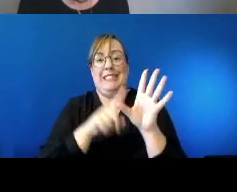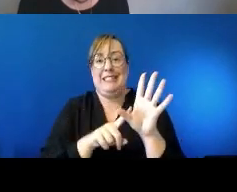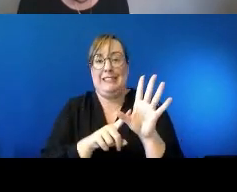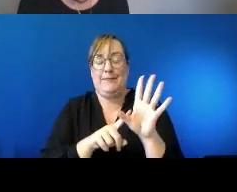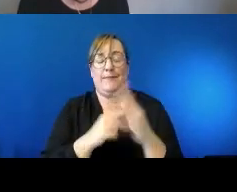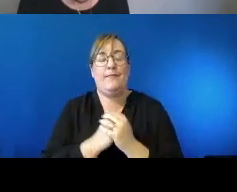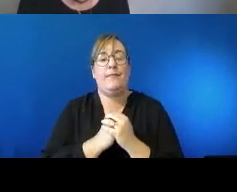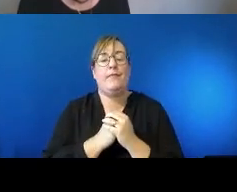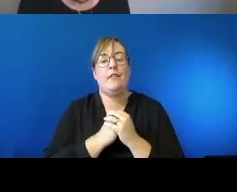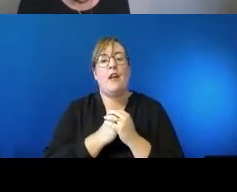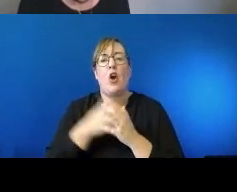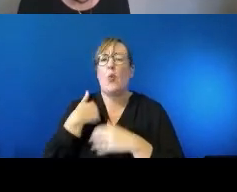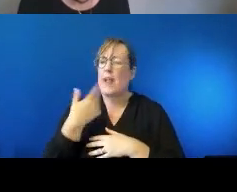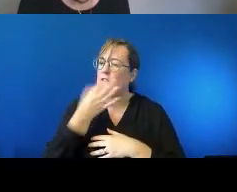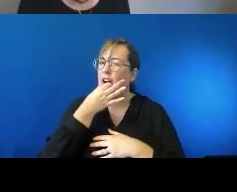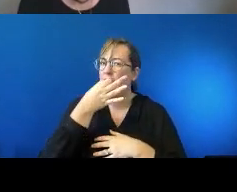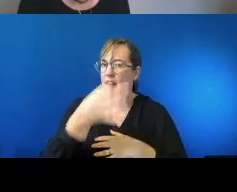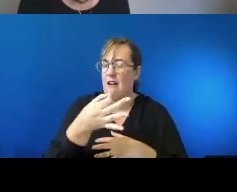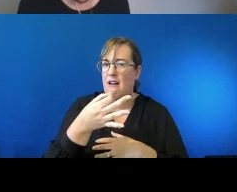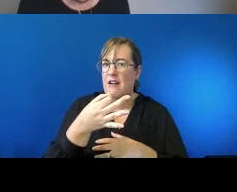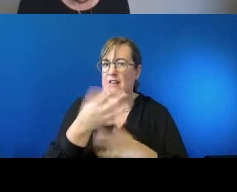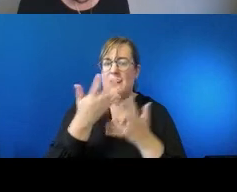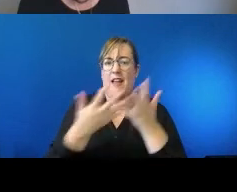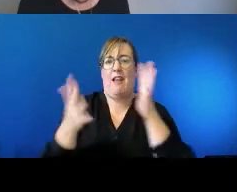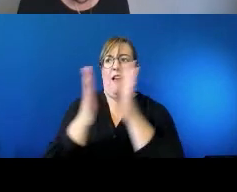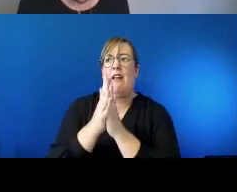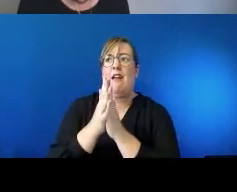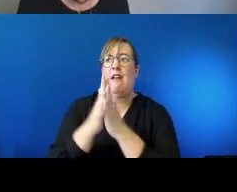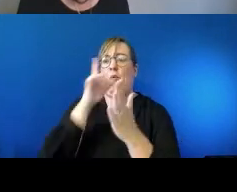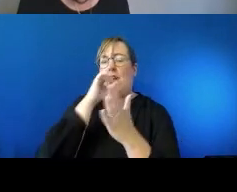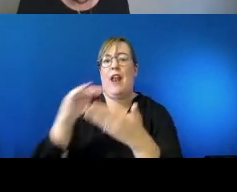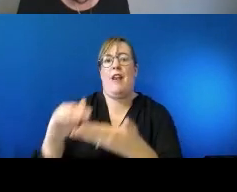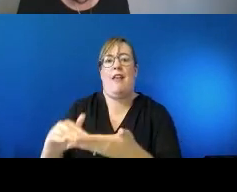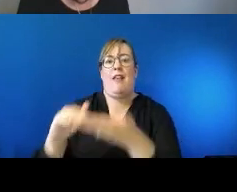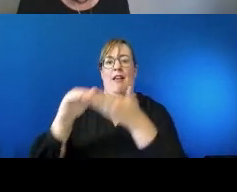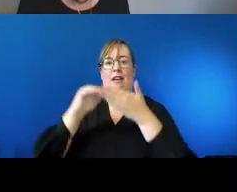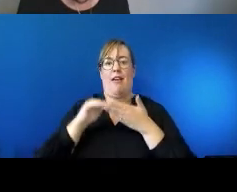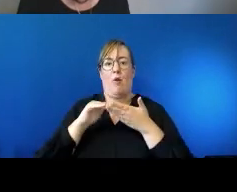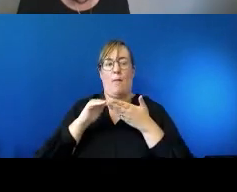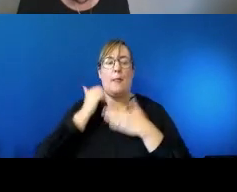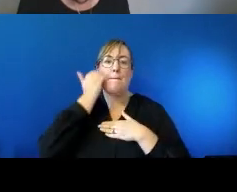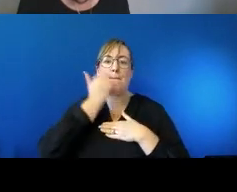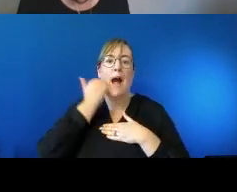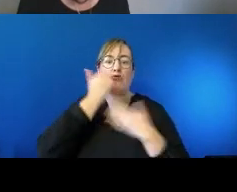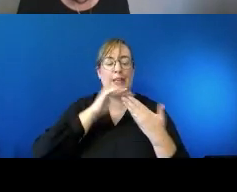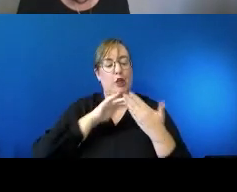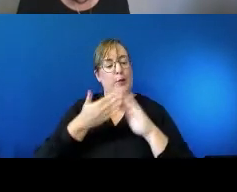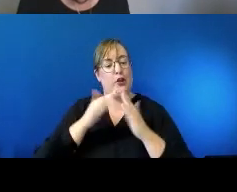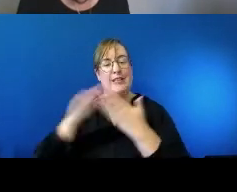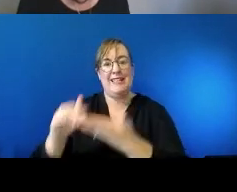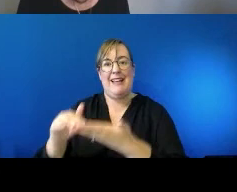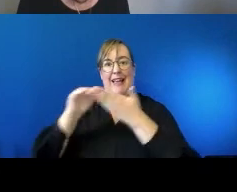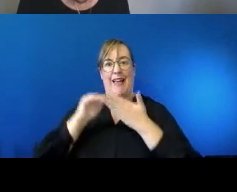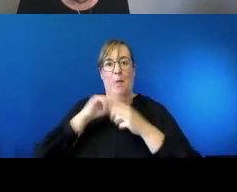question around how could te ao maori help us think how could the maori world the maori community the maori leadership